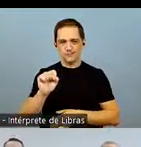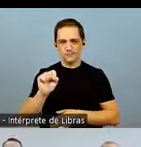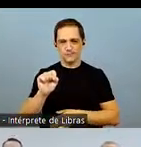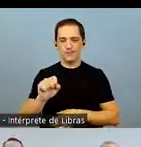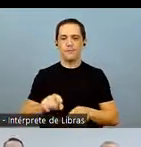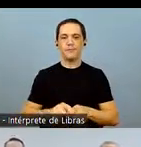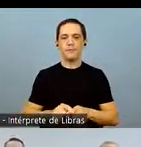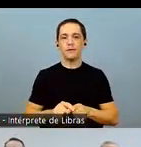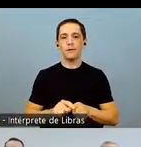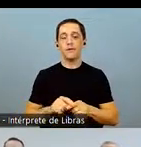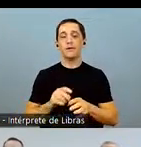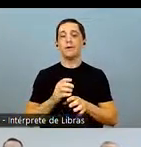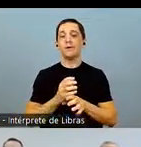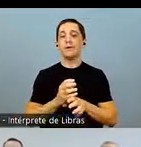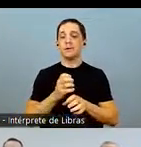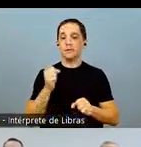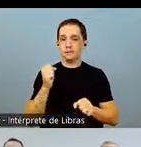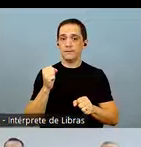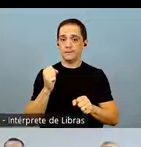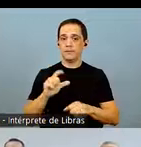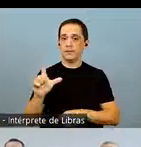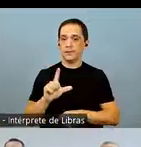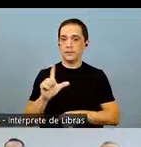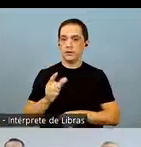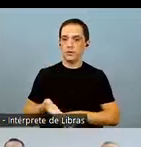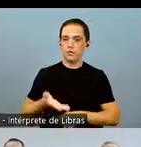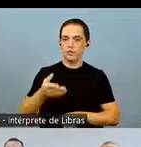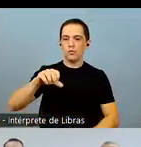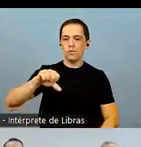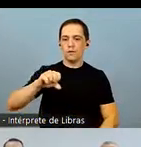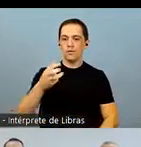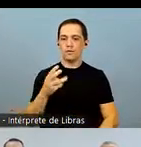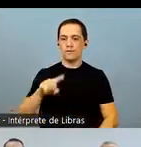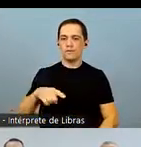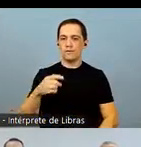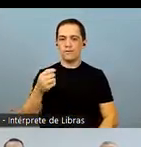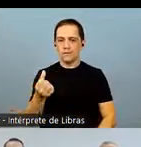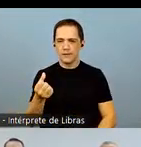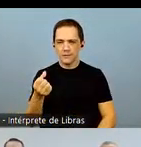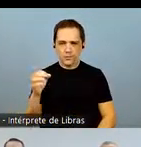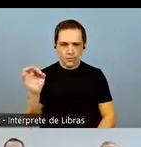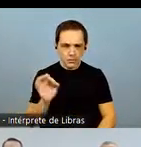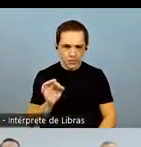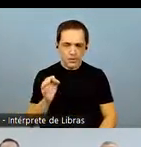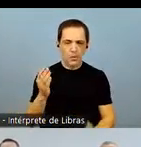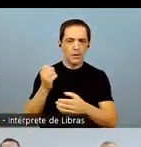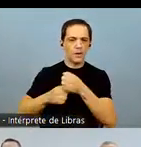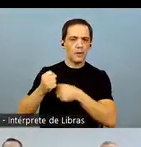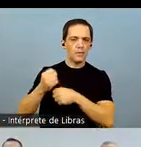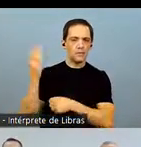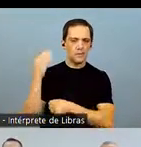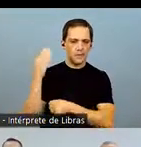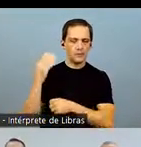these periods. Our net revenue in the quarter grew 96.3%